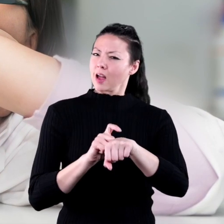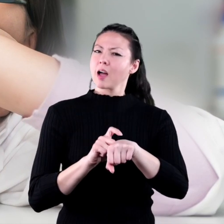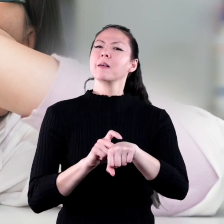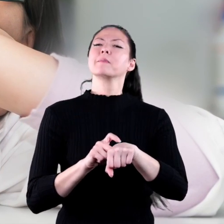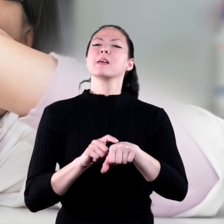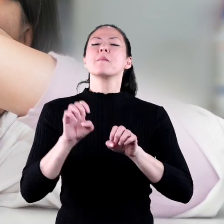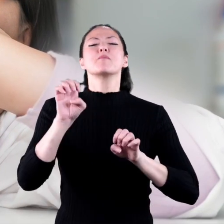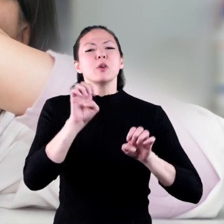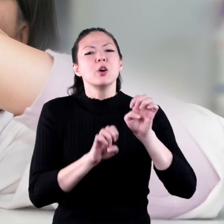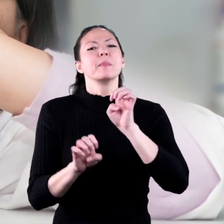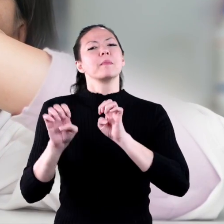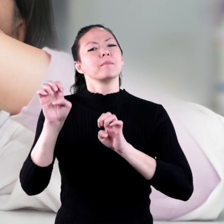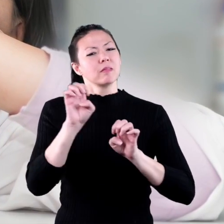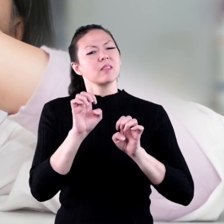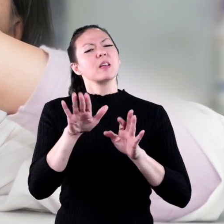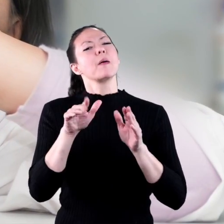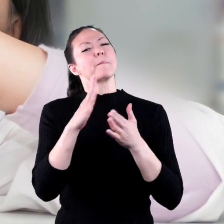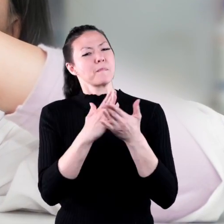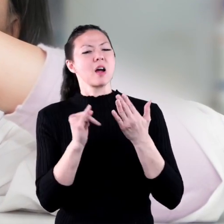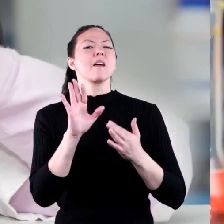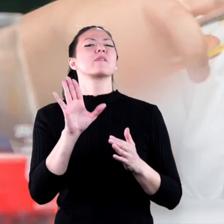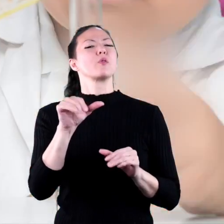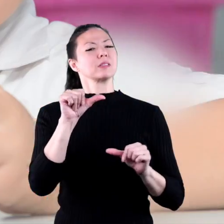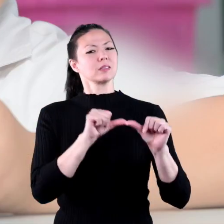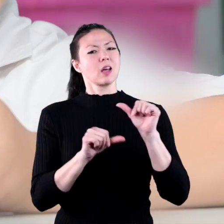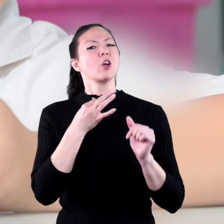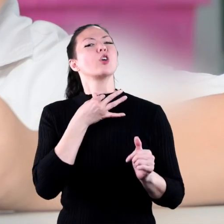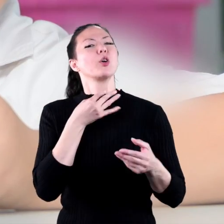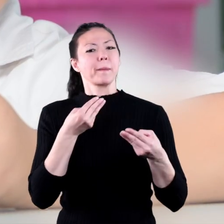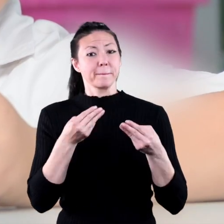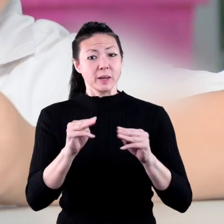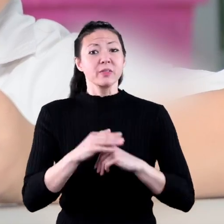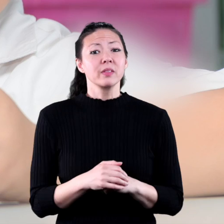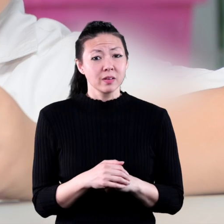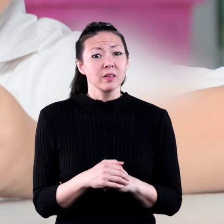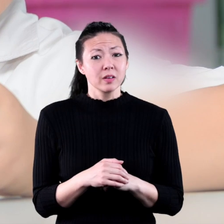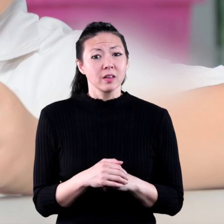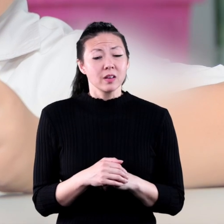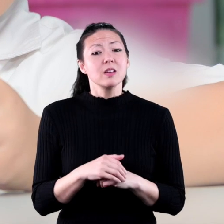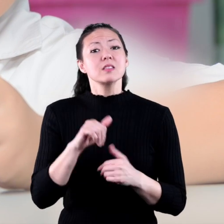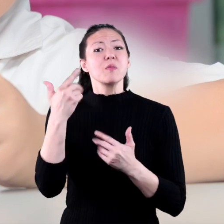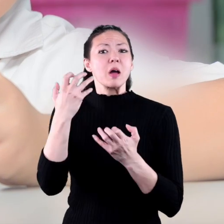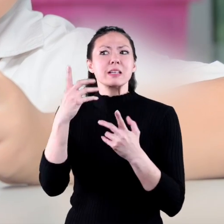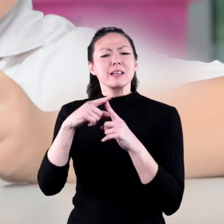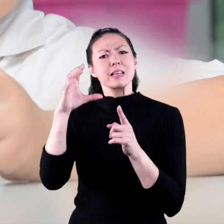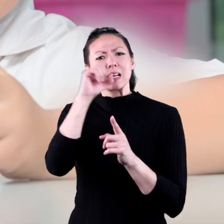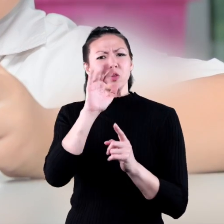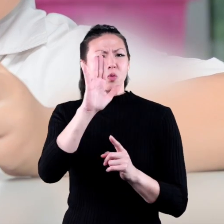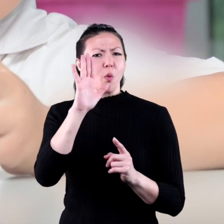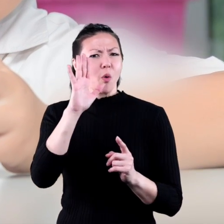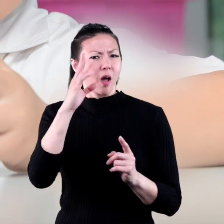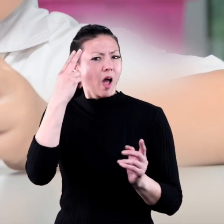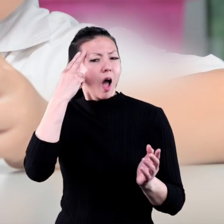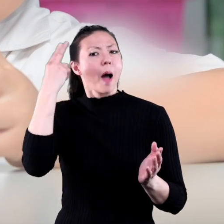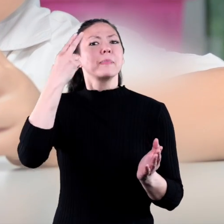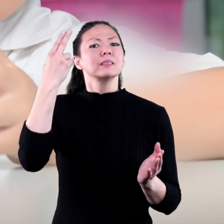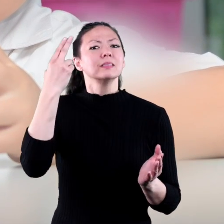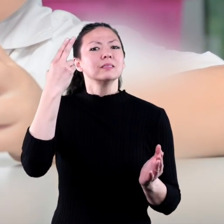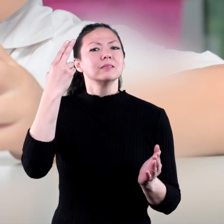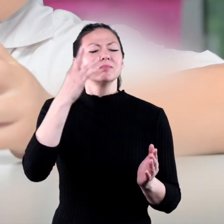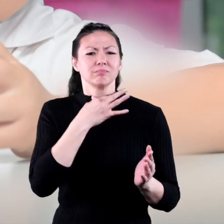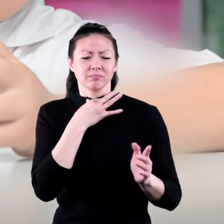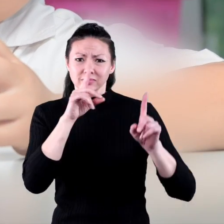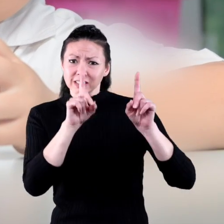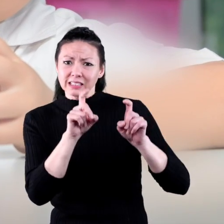phase of the Scientific Method. Other people who want to test your guess or your hypothesis will need to conduct